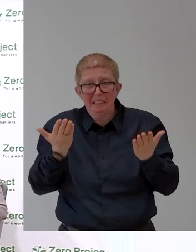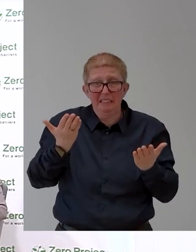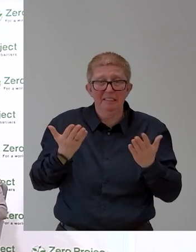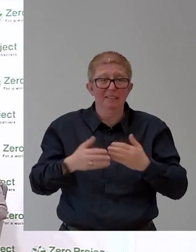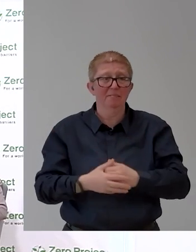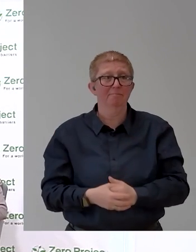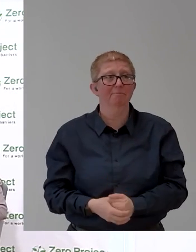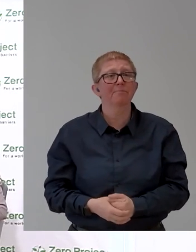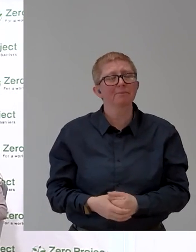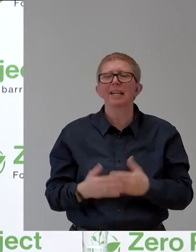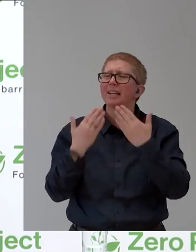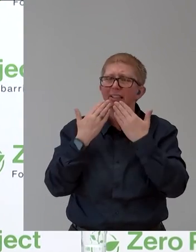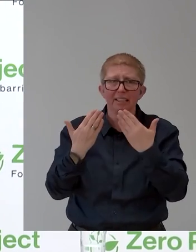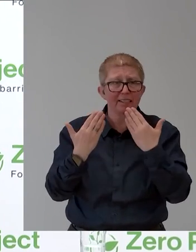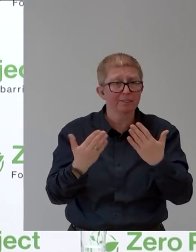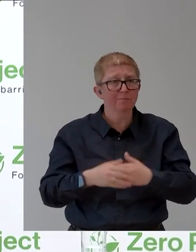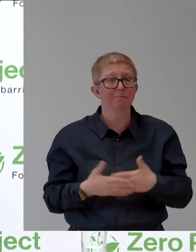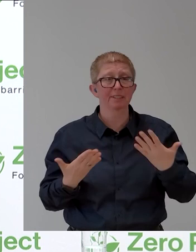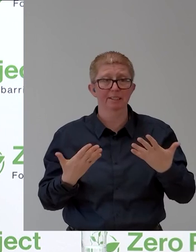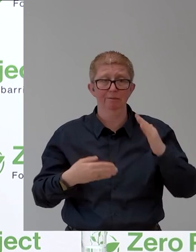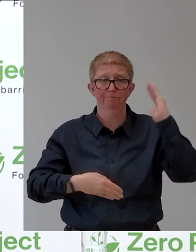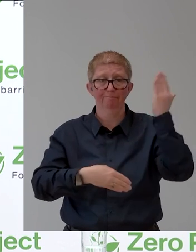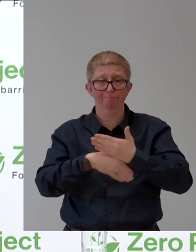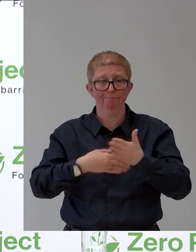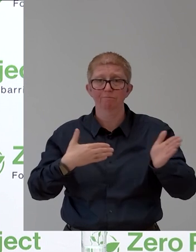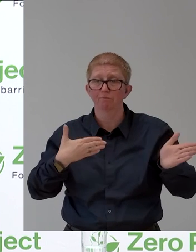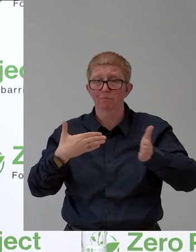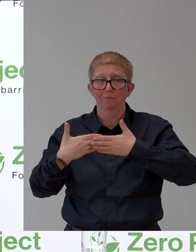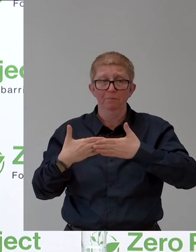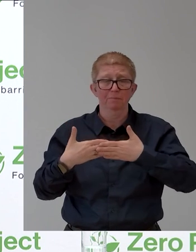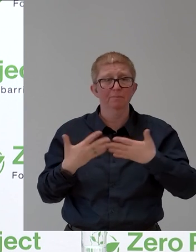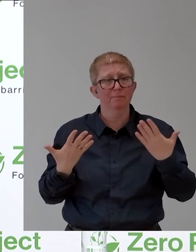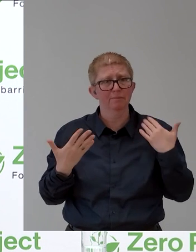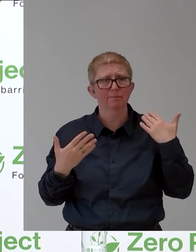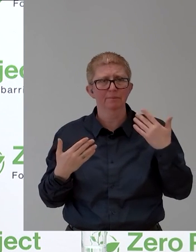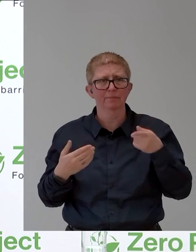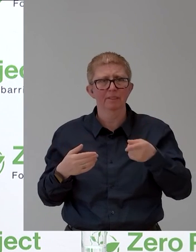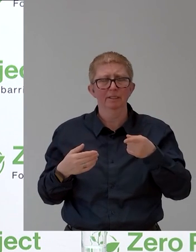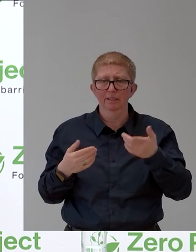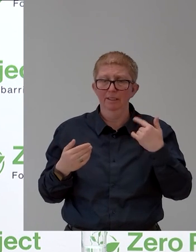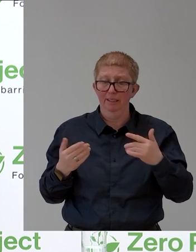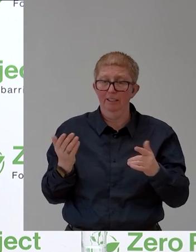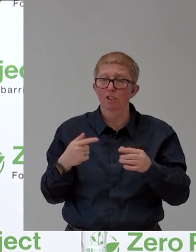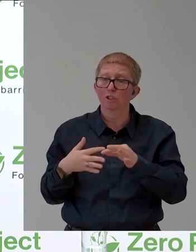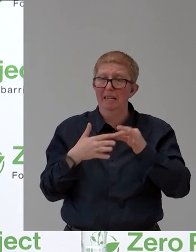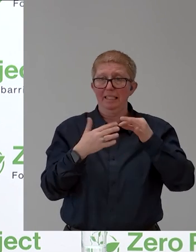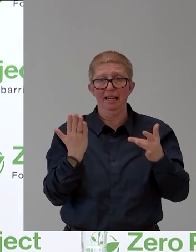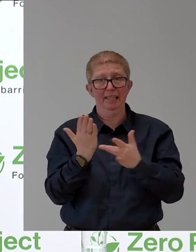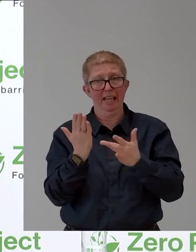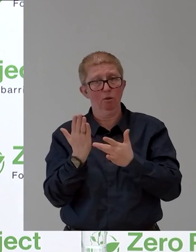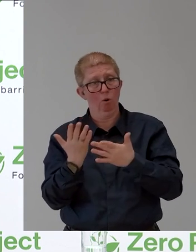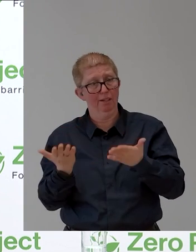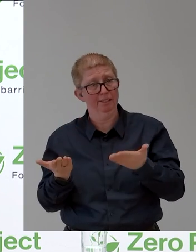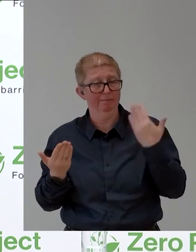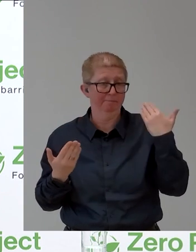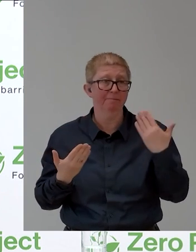afraid this concludes the session. This was a pitch on cutting-edge technologies. We think that information